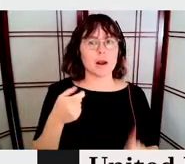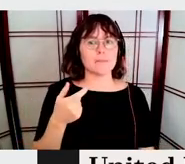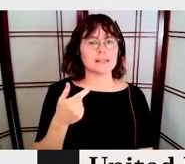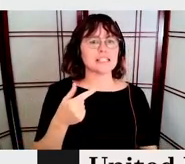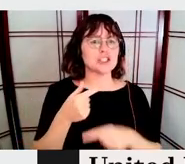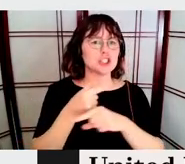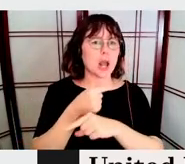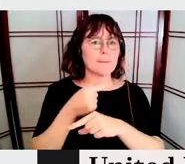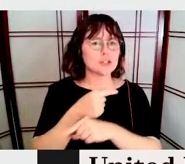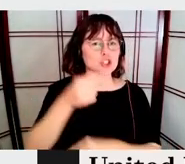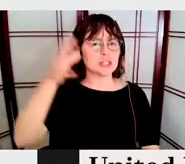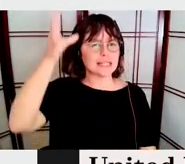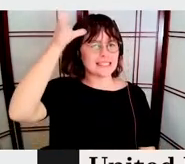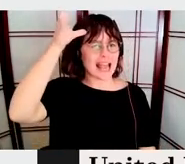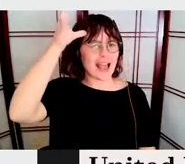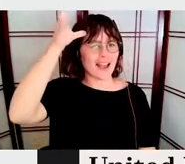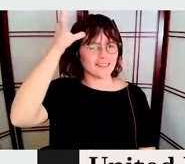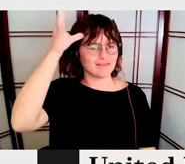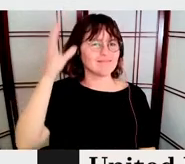He is, um,